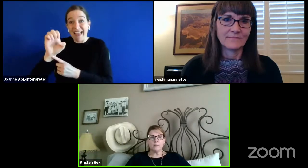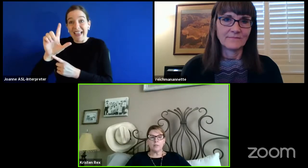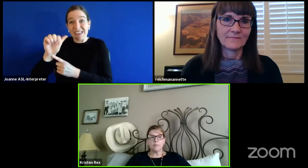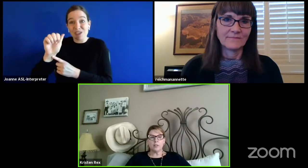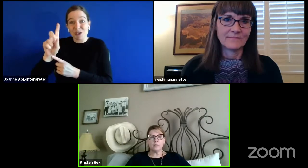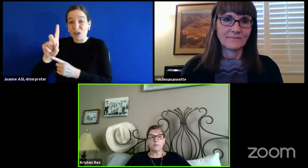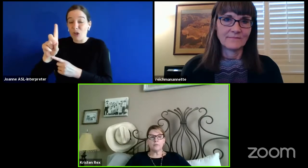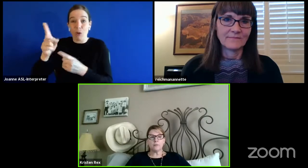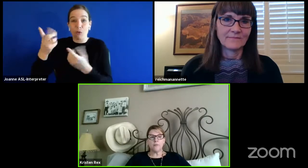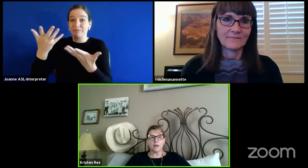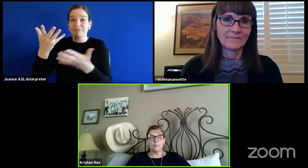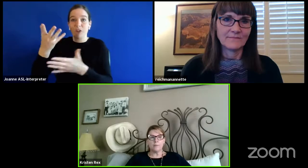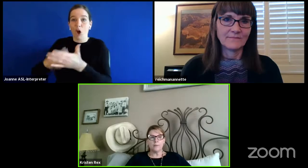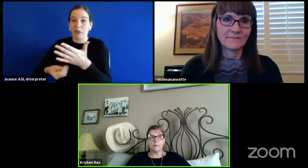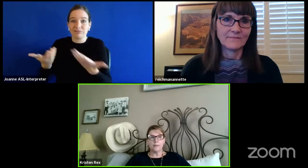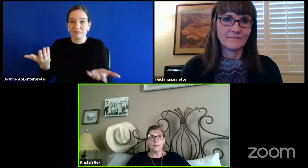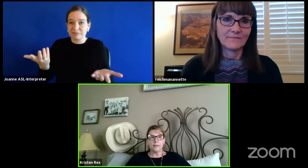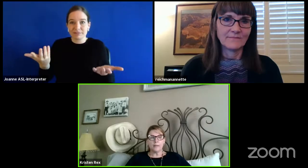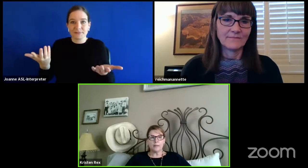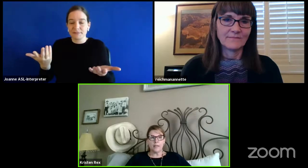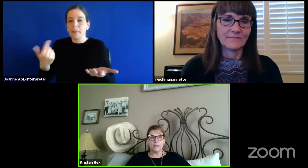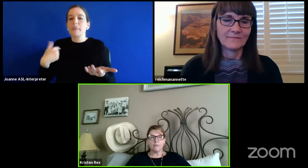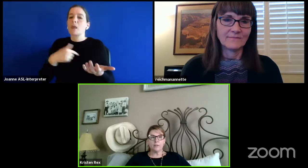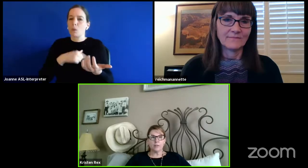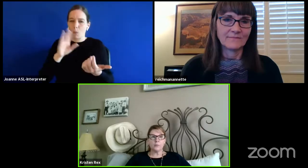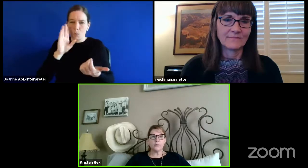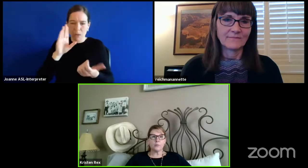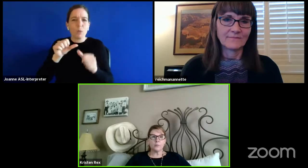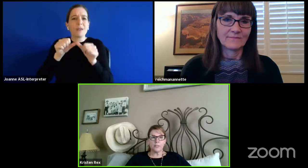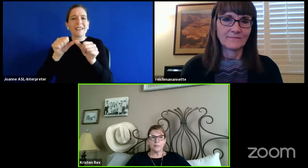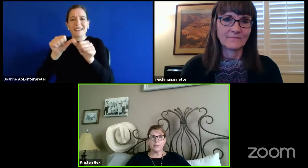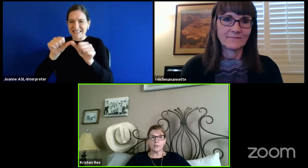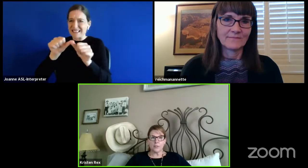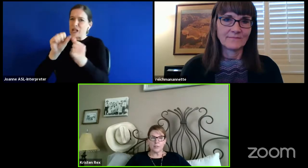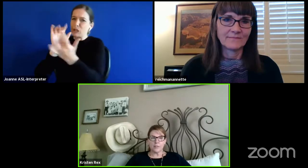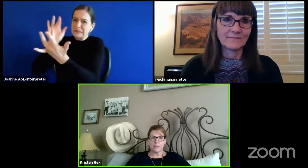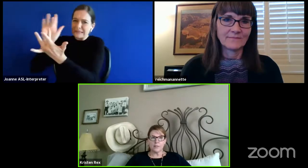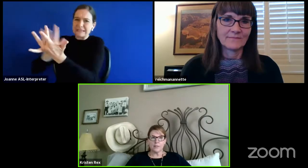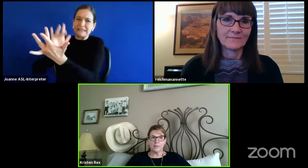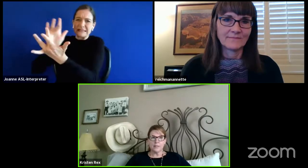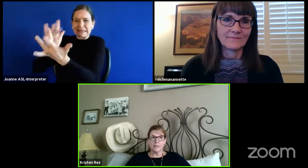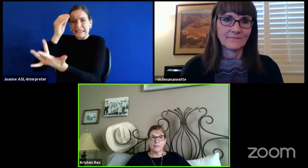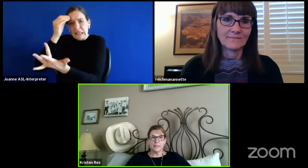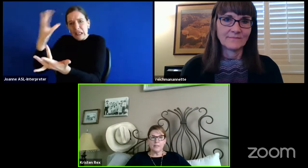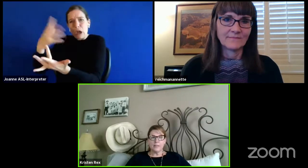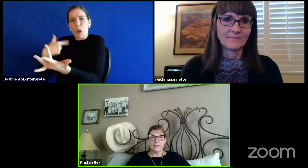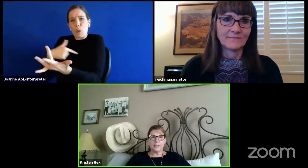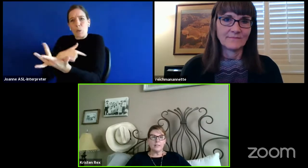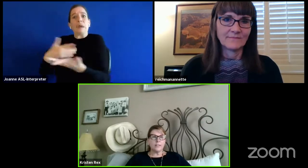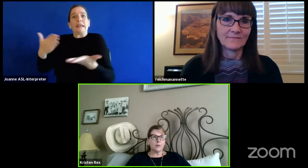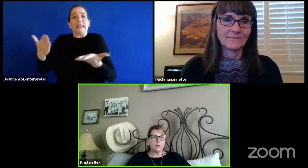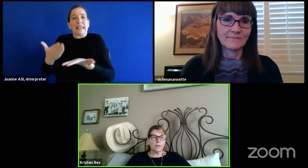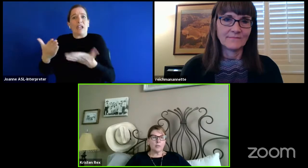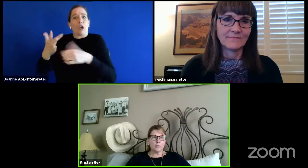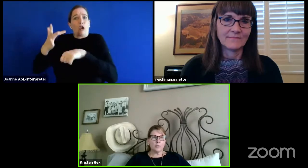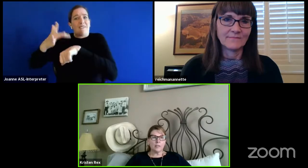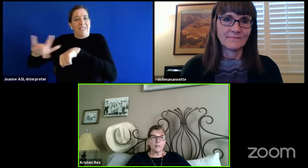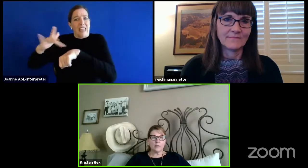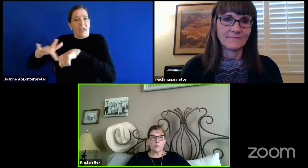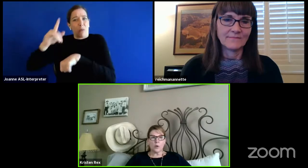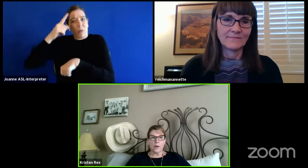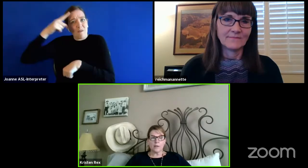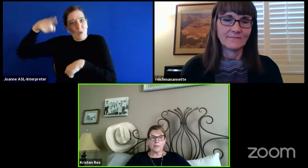reach out and be available for them as they are available to receive our services. At this time, we are